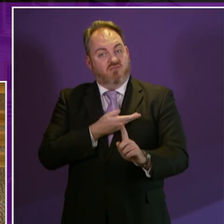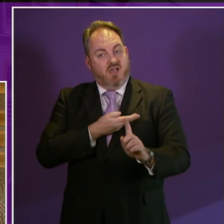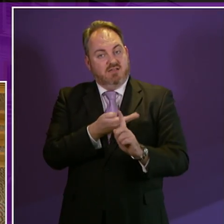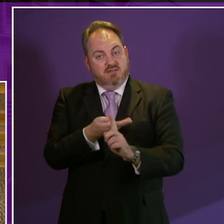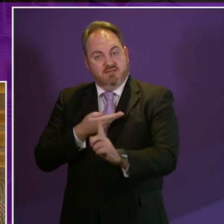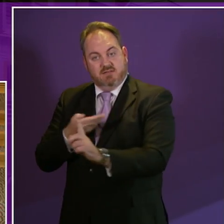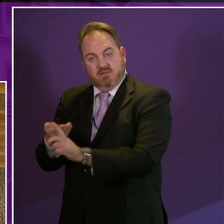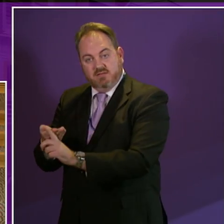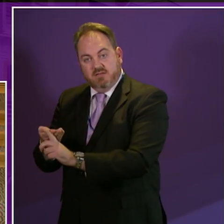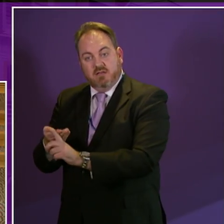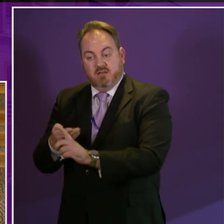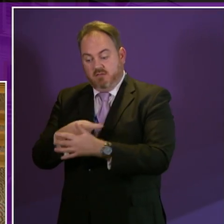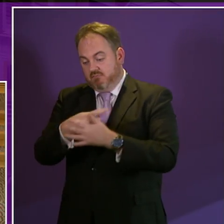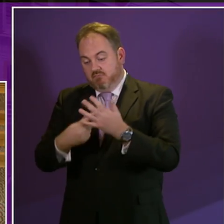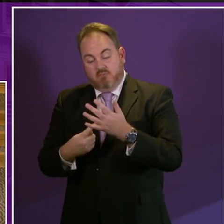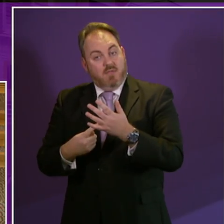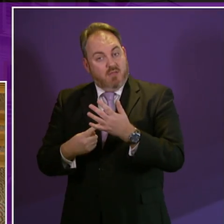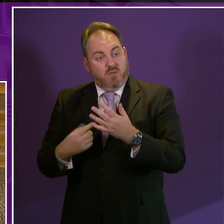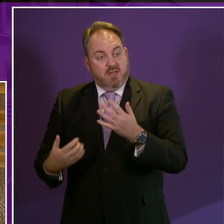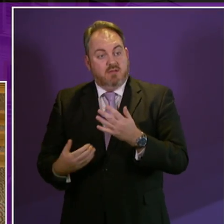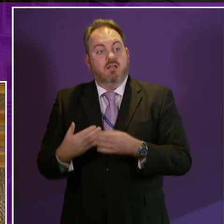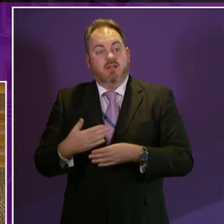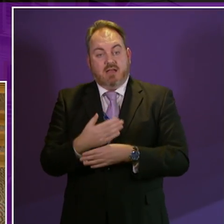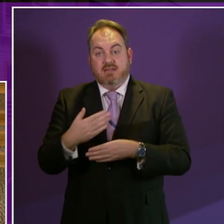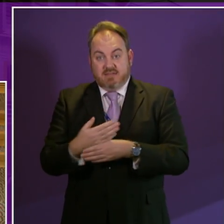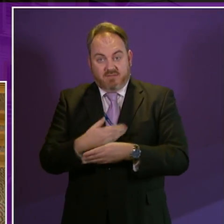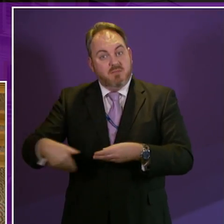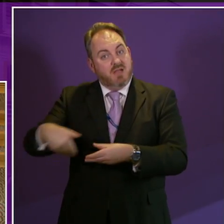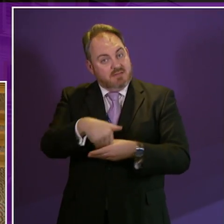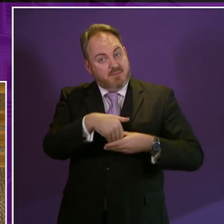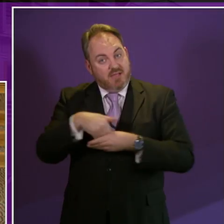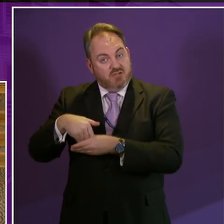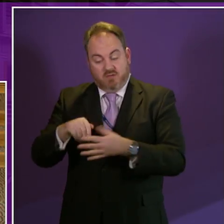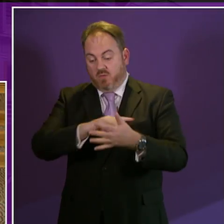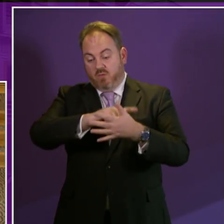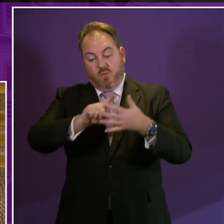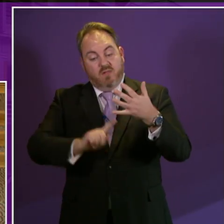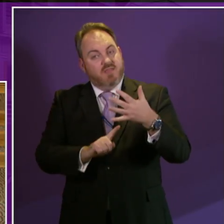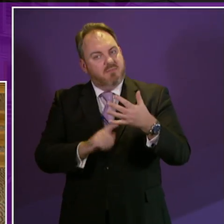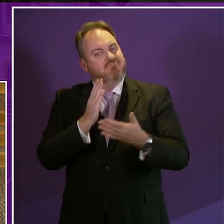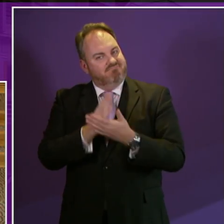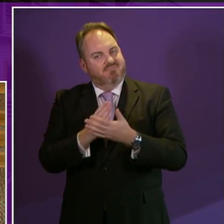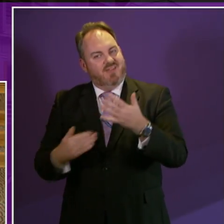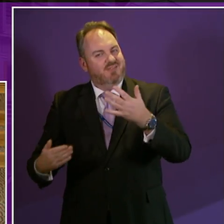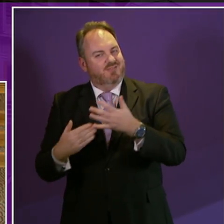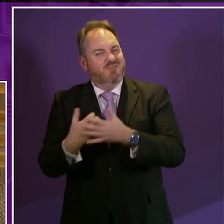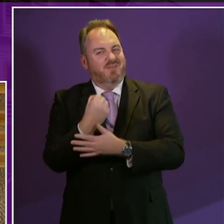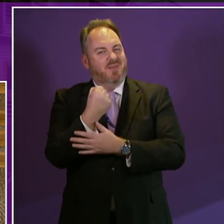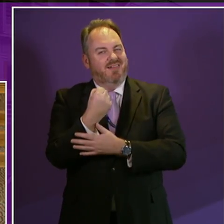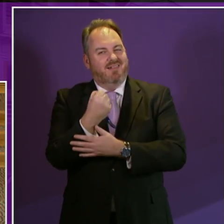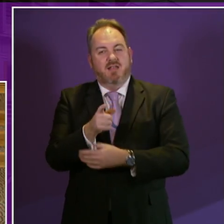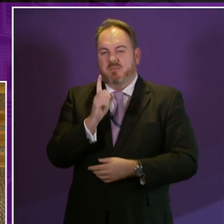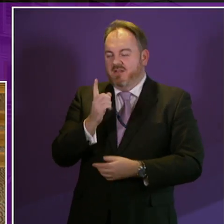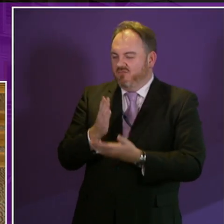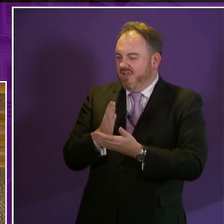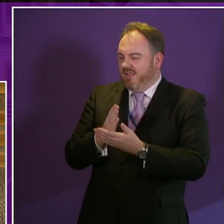They are all achievable but we know that the scale and the extent of the change that is necessary in the experience and the life